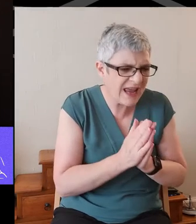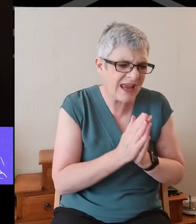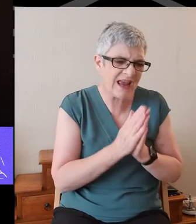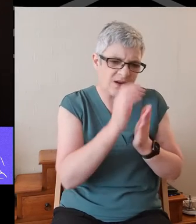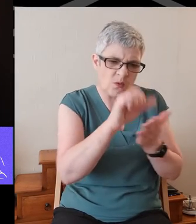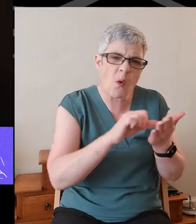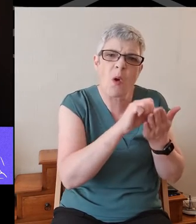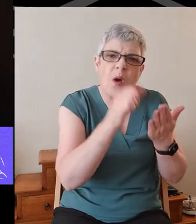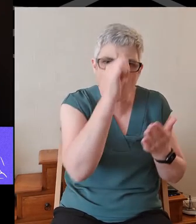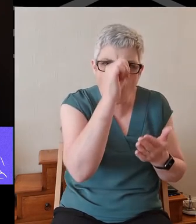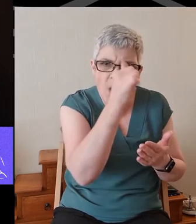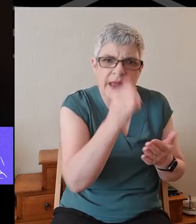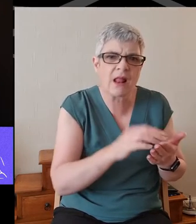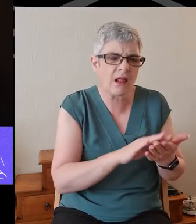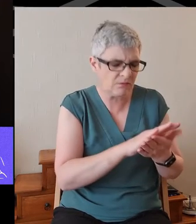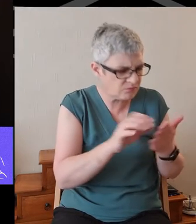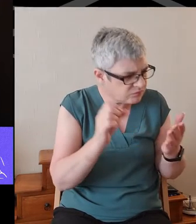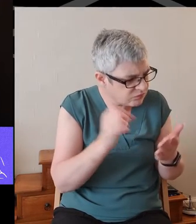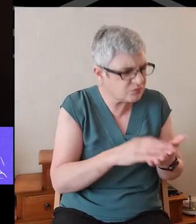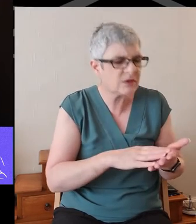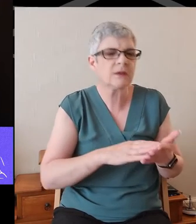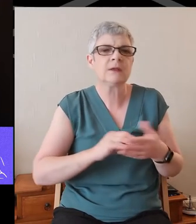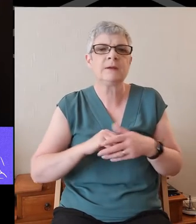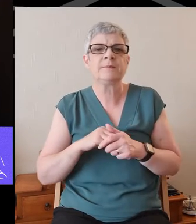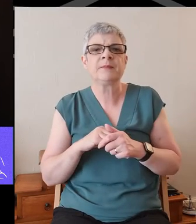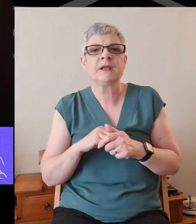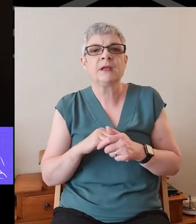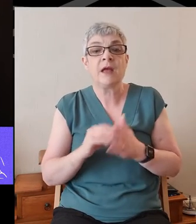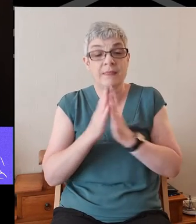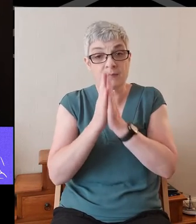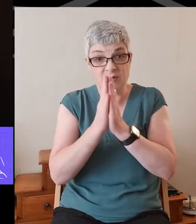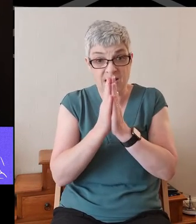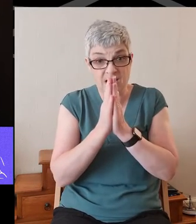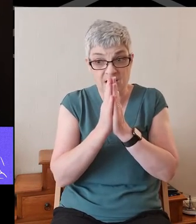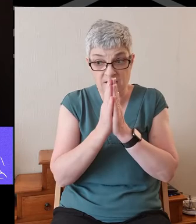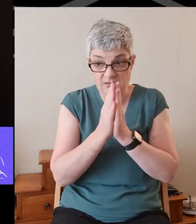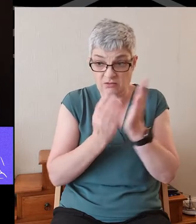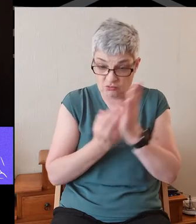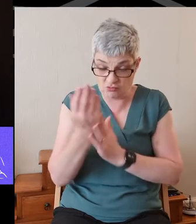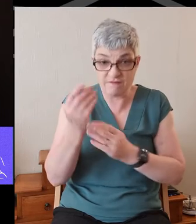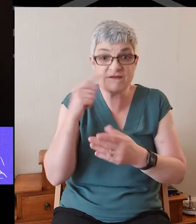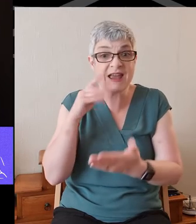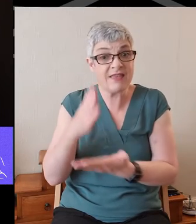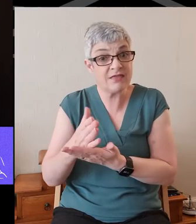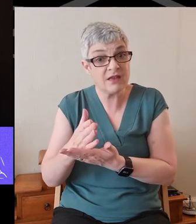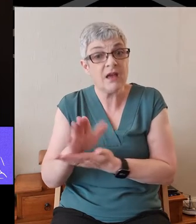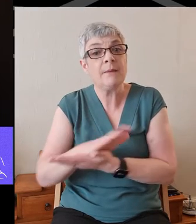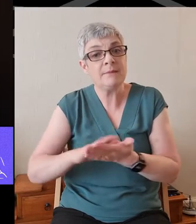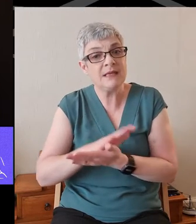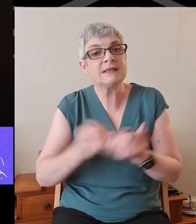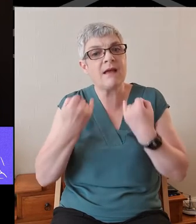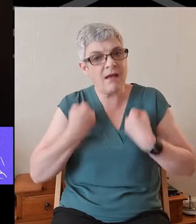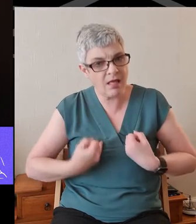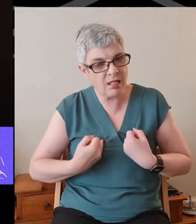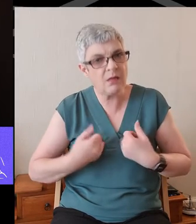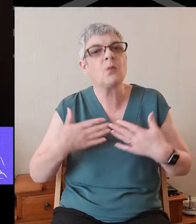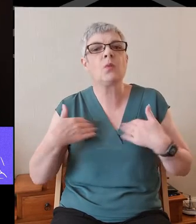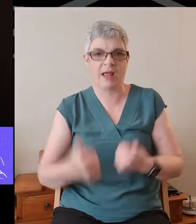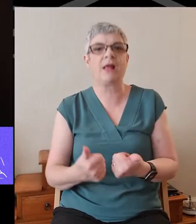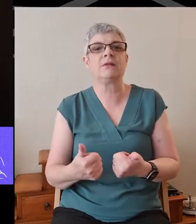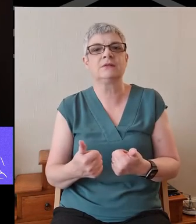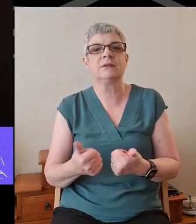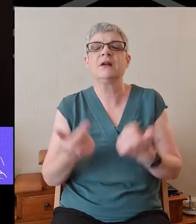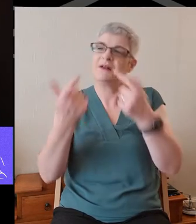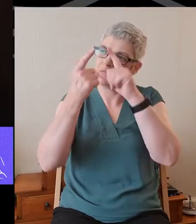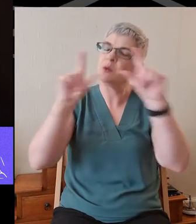name of the Lord. And the prayer offered in faith will make the ill person well. The Lord will